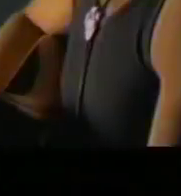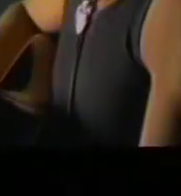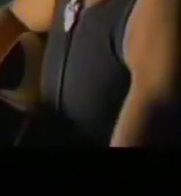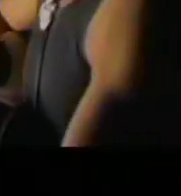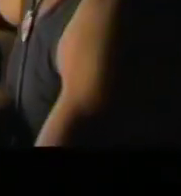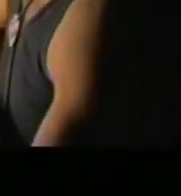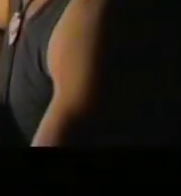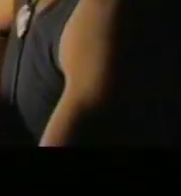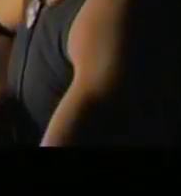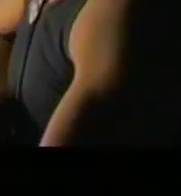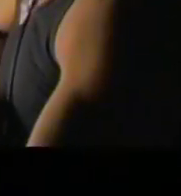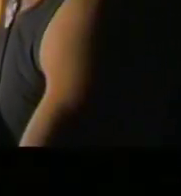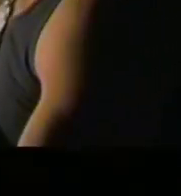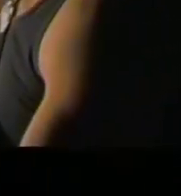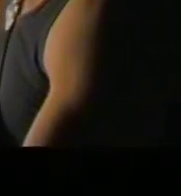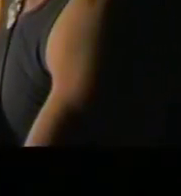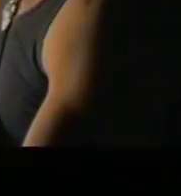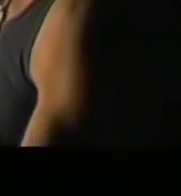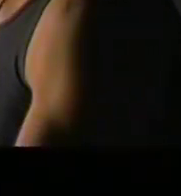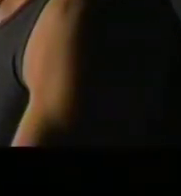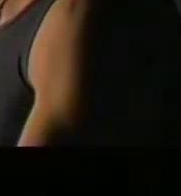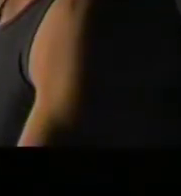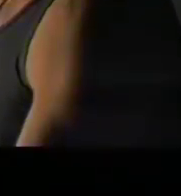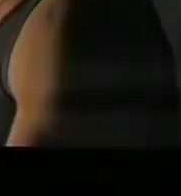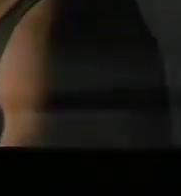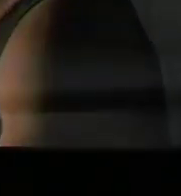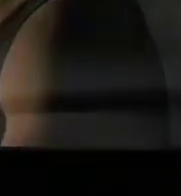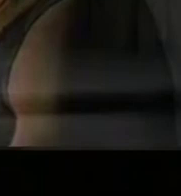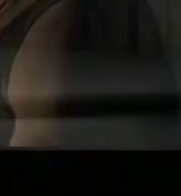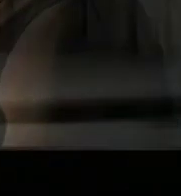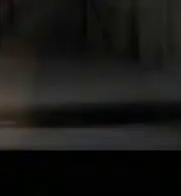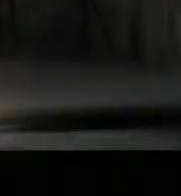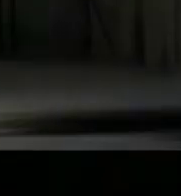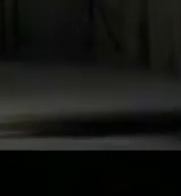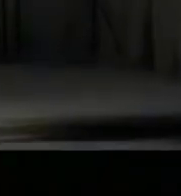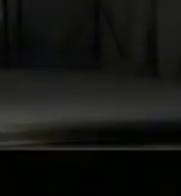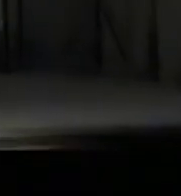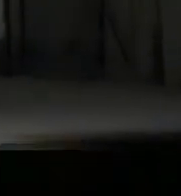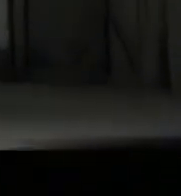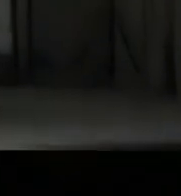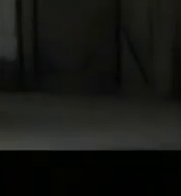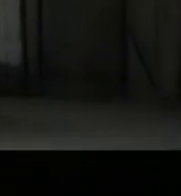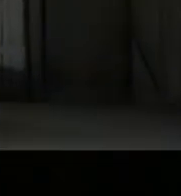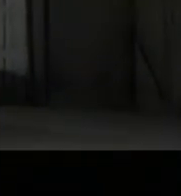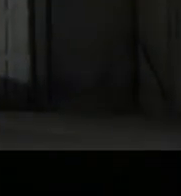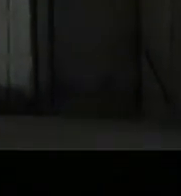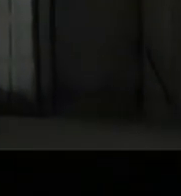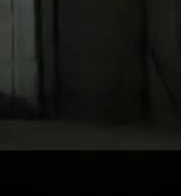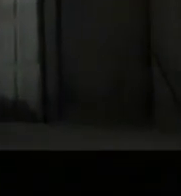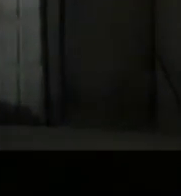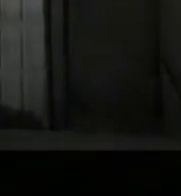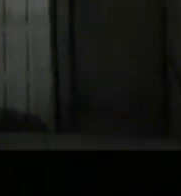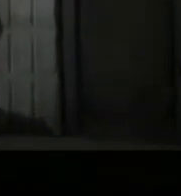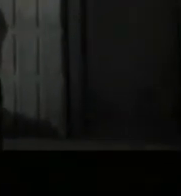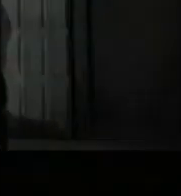Through all the days That eat away At every breath That I take